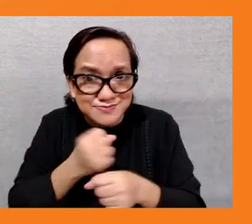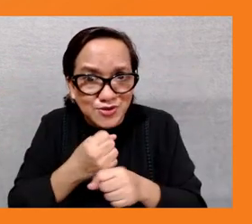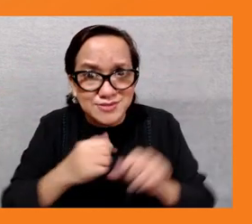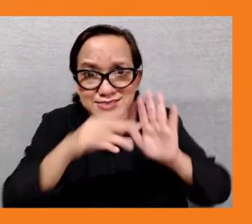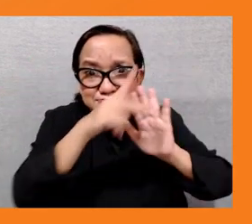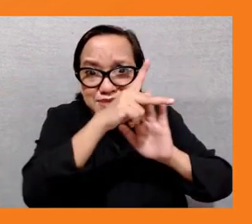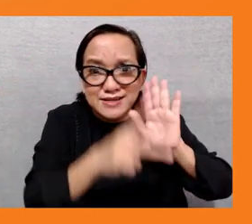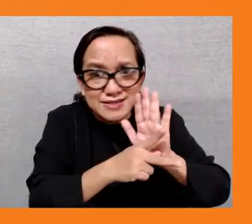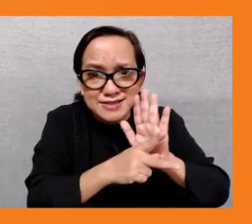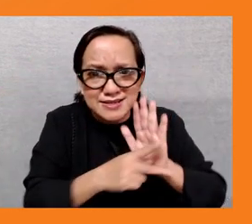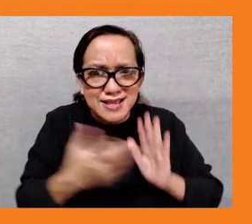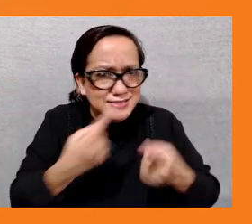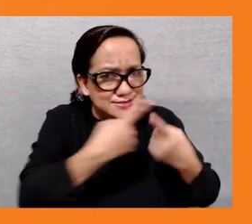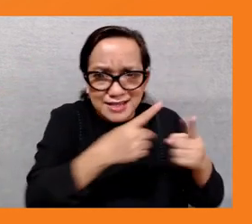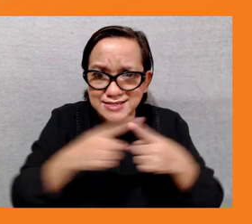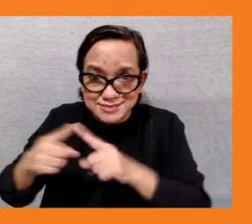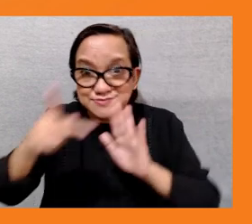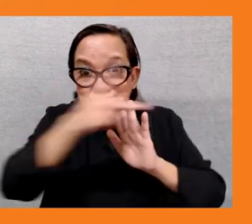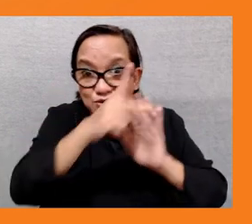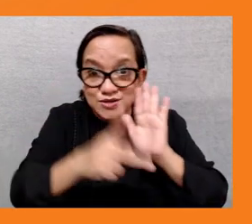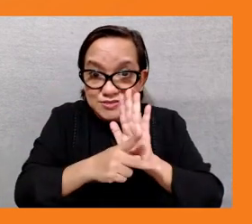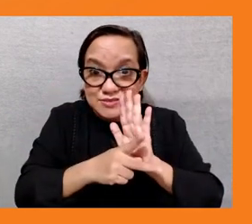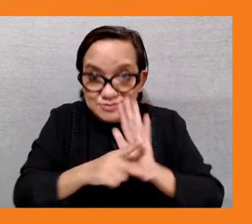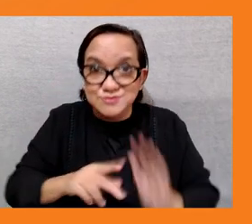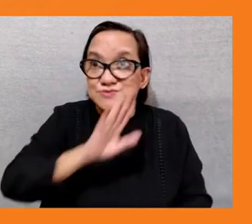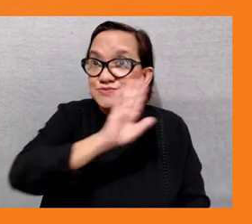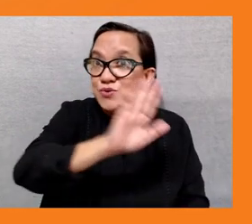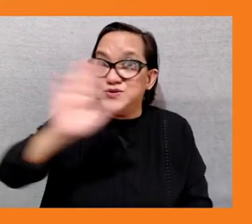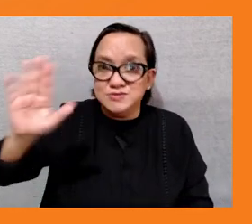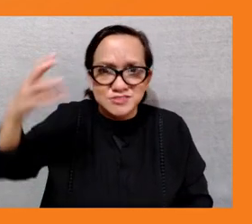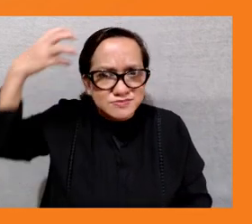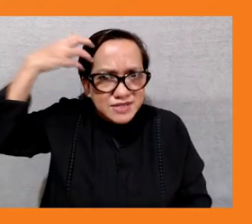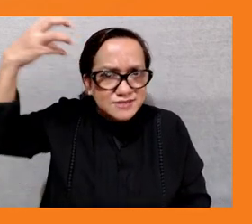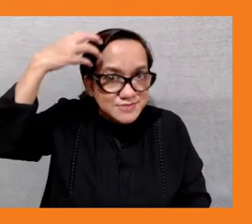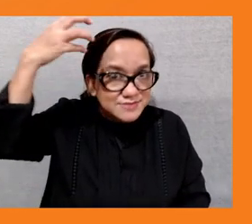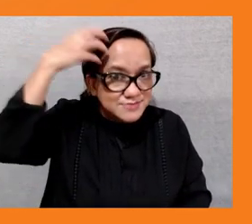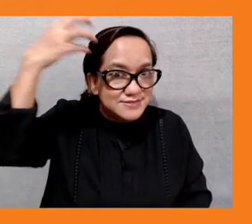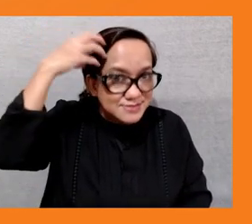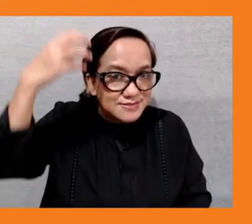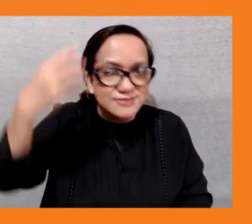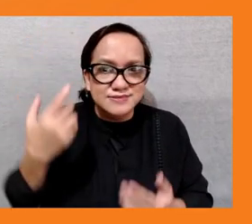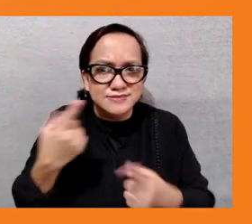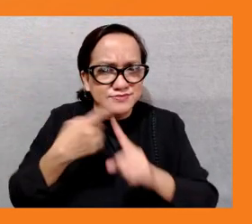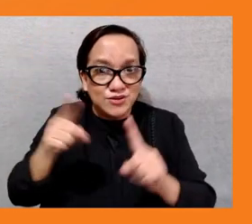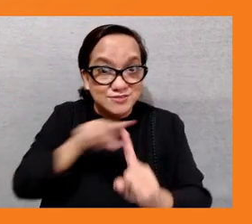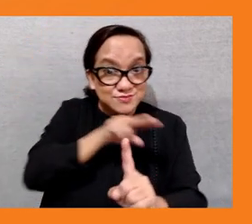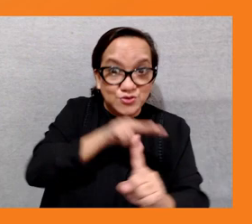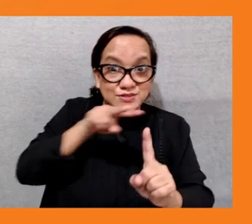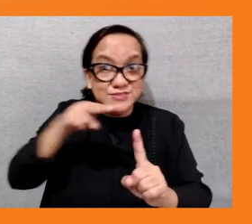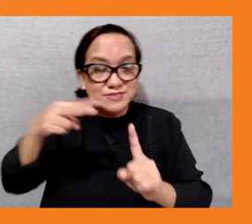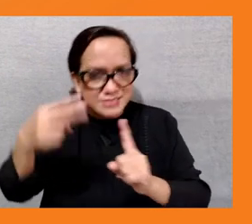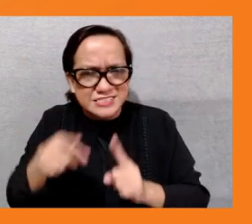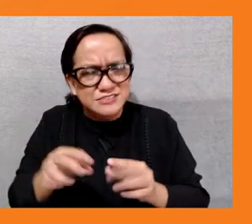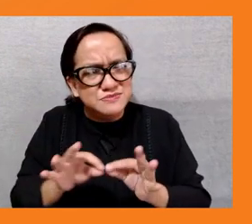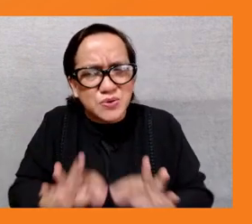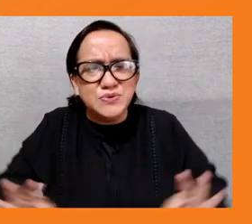by government uh considering their context is very important so the policy climate um as